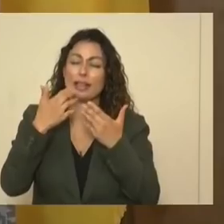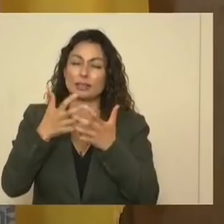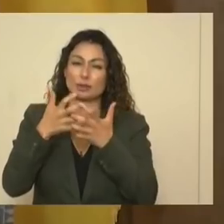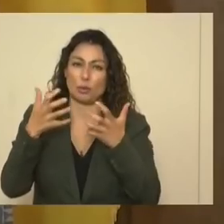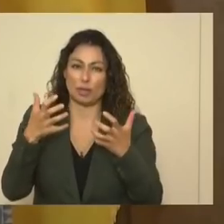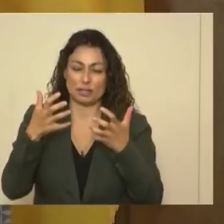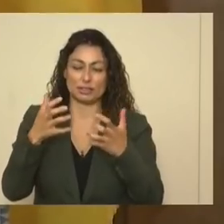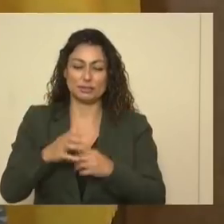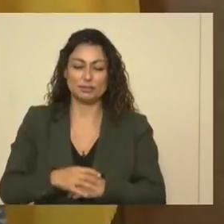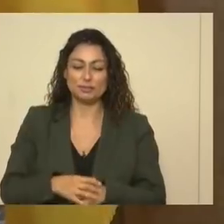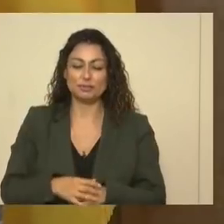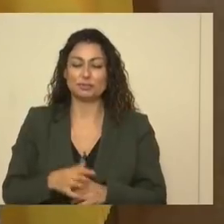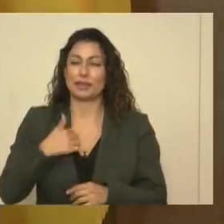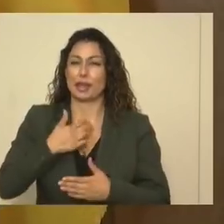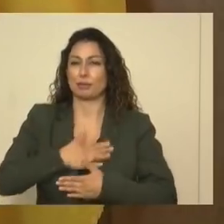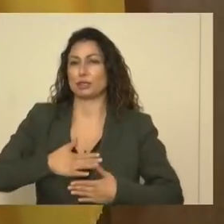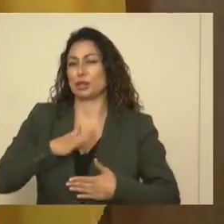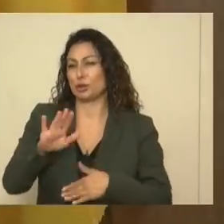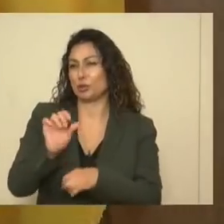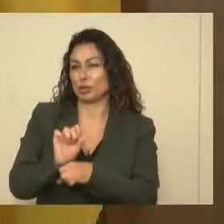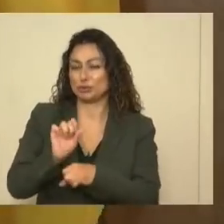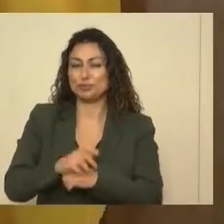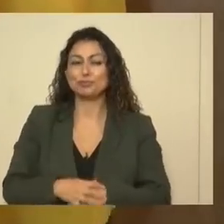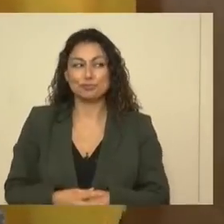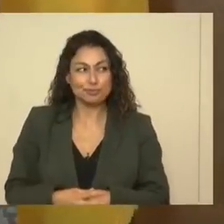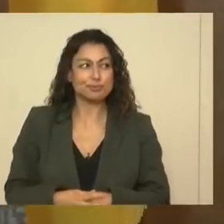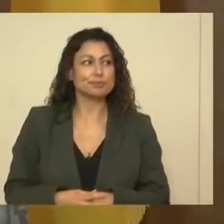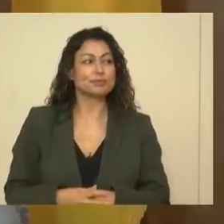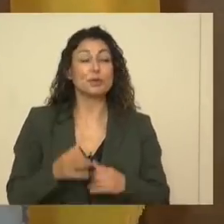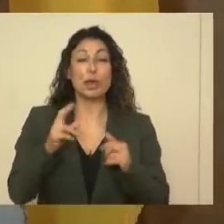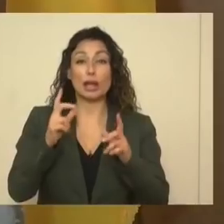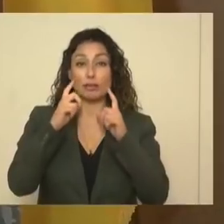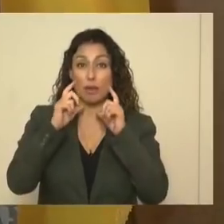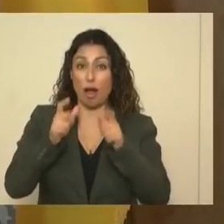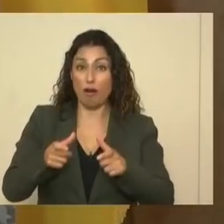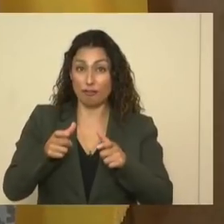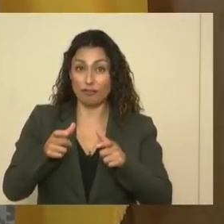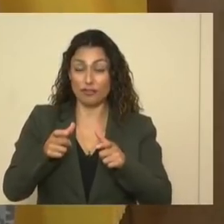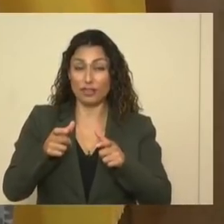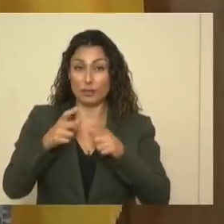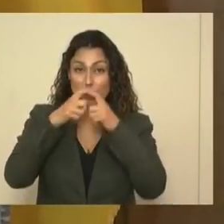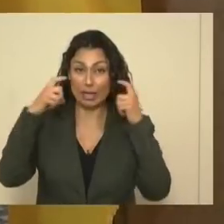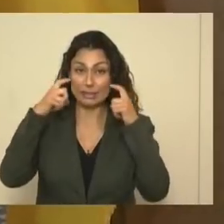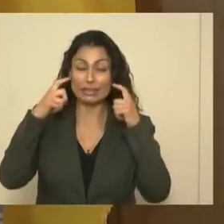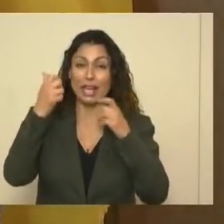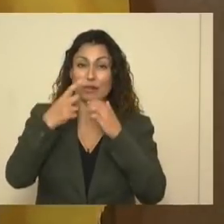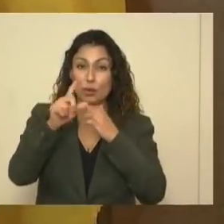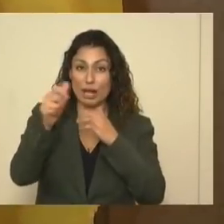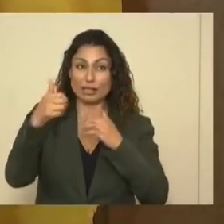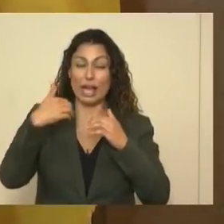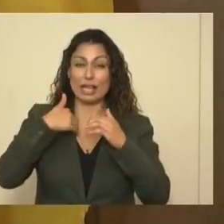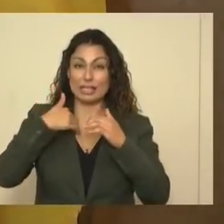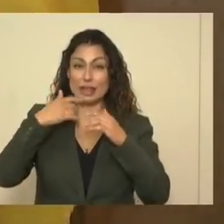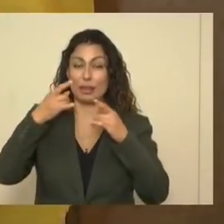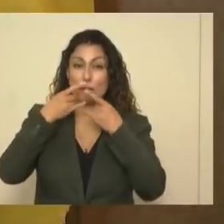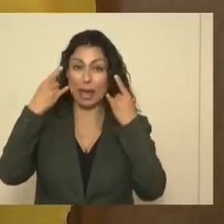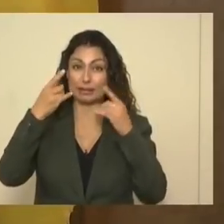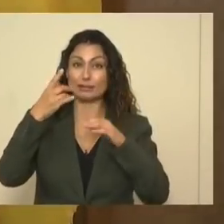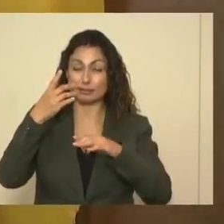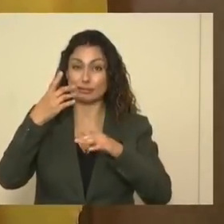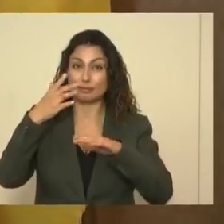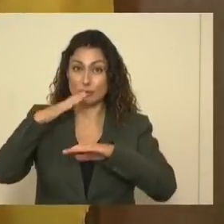Jacobus. I appreciate your efforts. All right. I'm going to take off my mask. Everybody else has their masks on